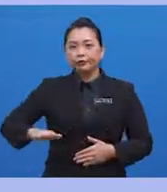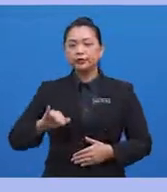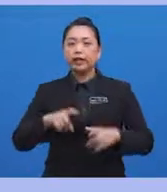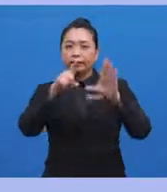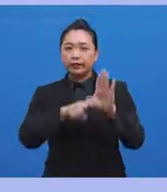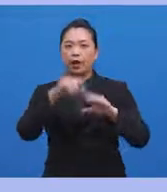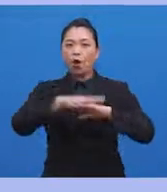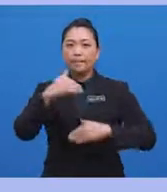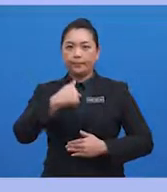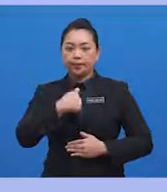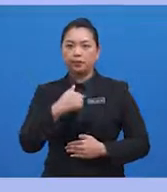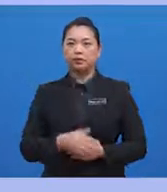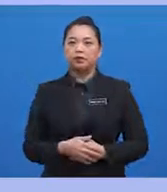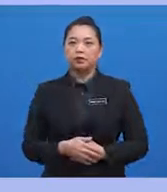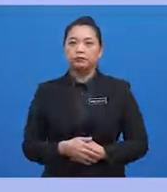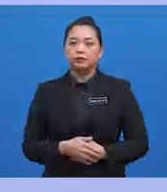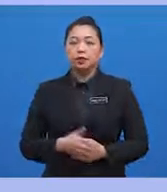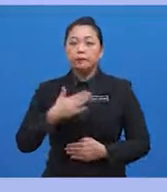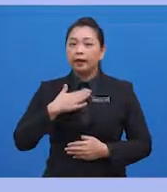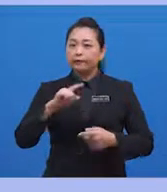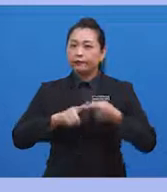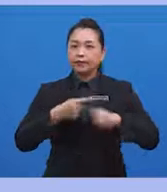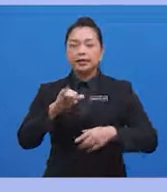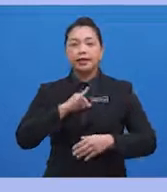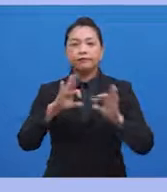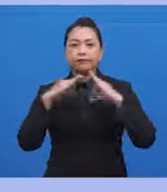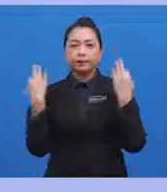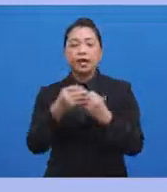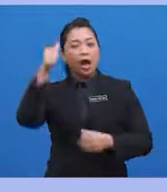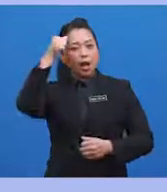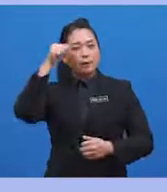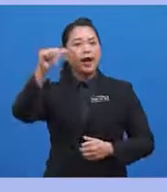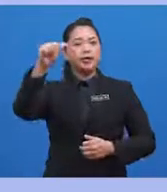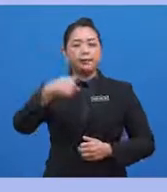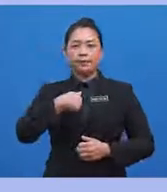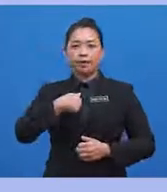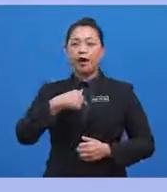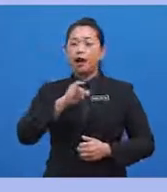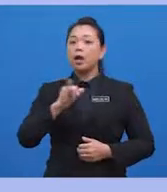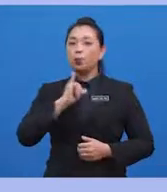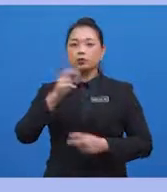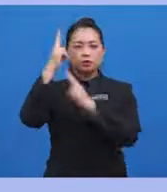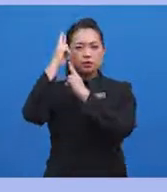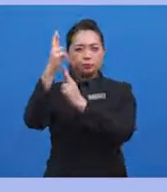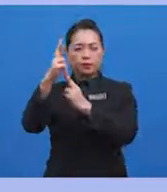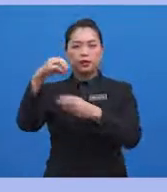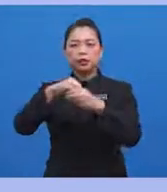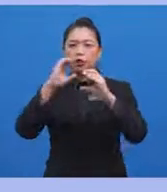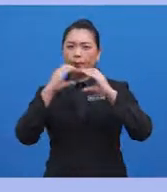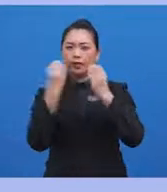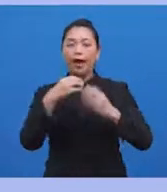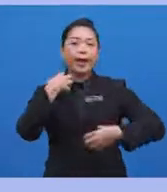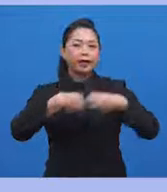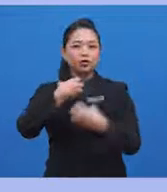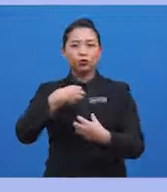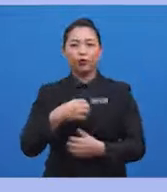me as a great provider. My friends and family admired me. I was respected in the community. I enjoyed